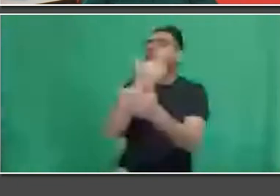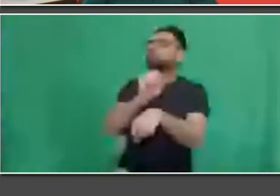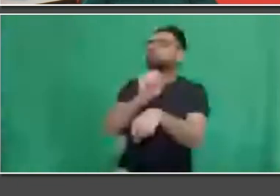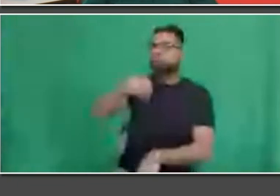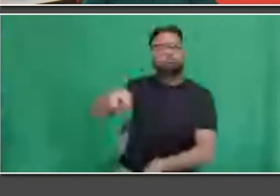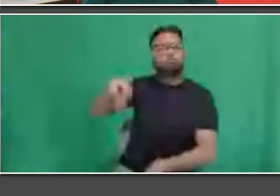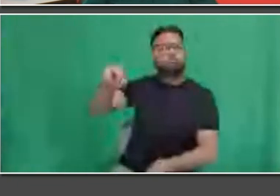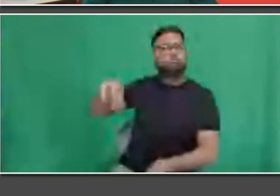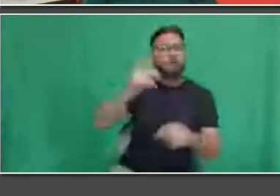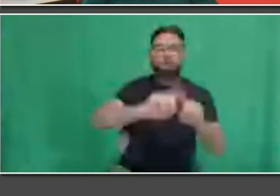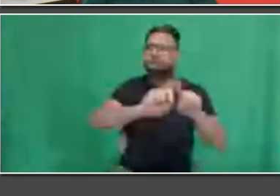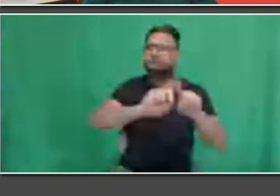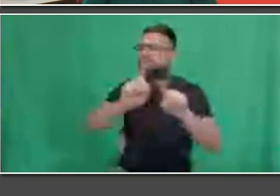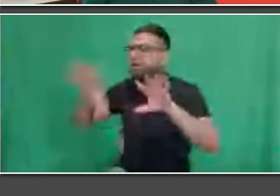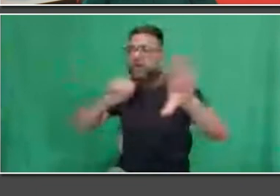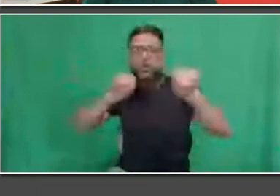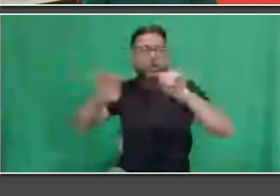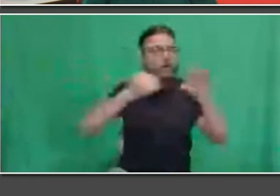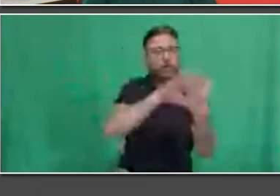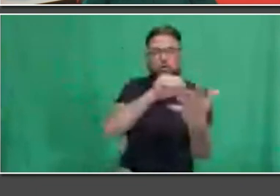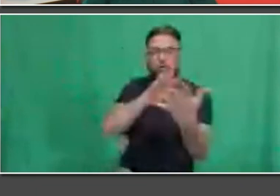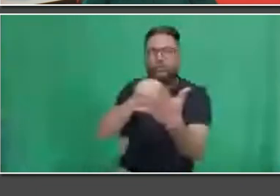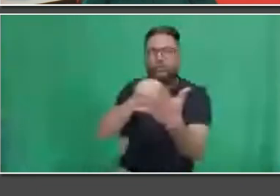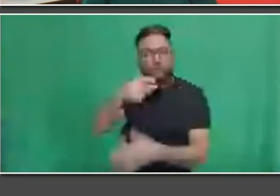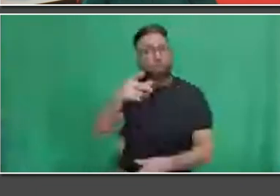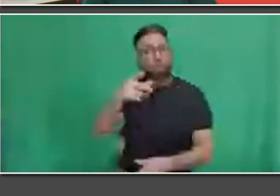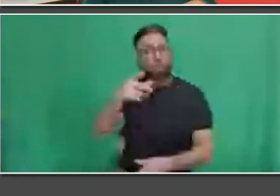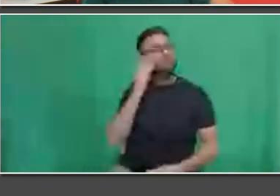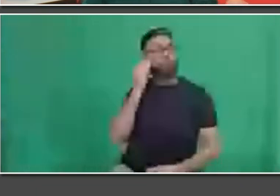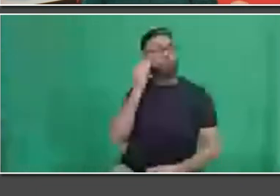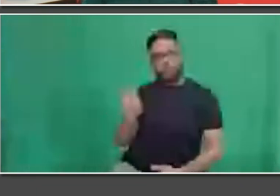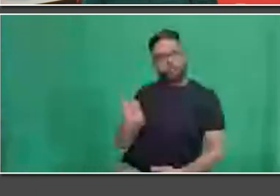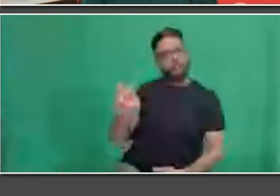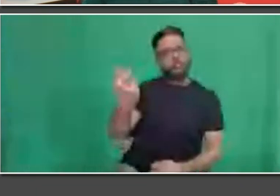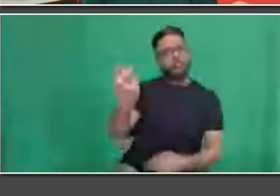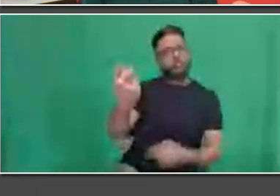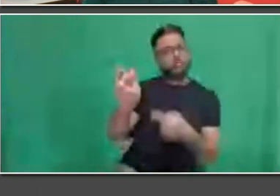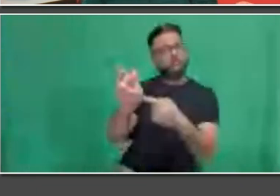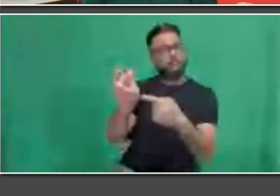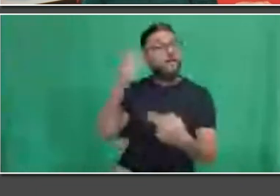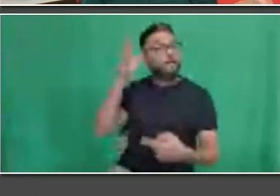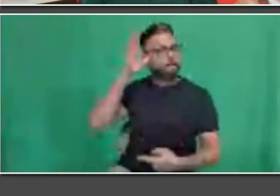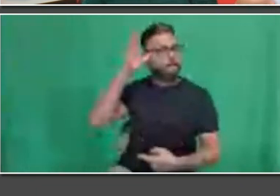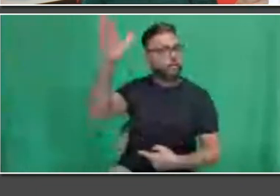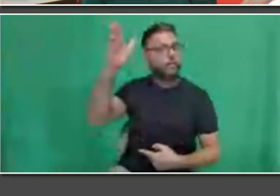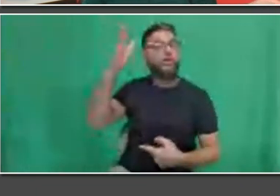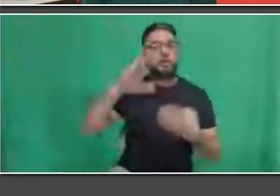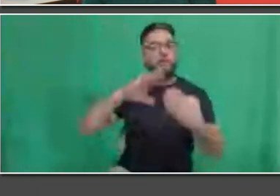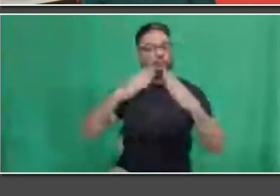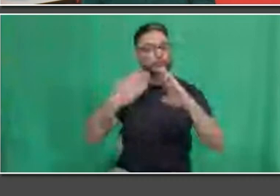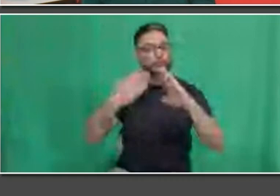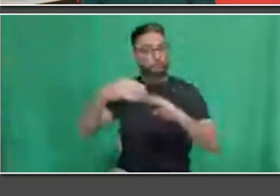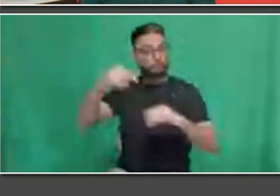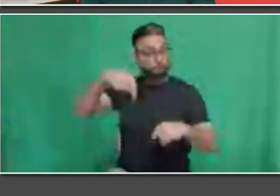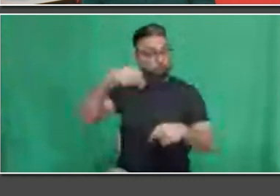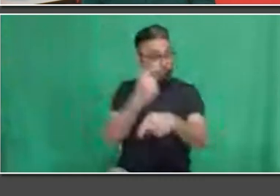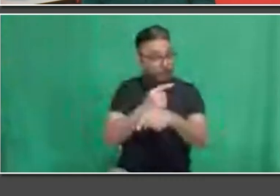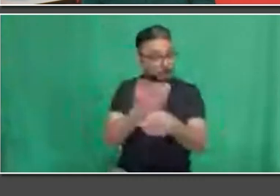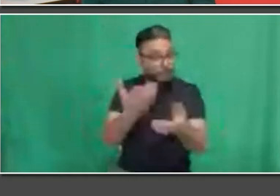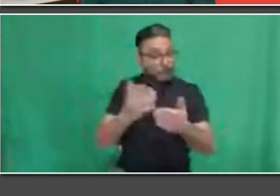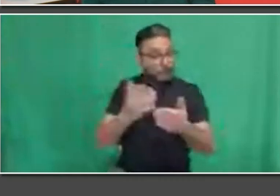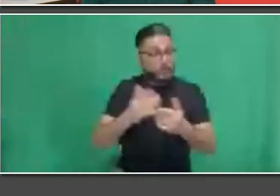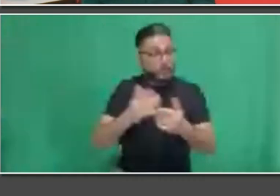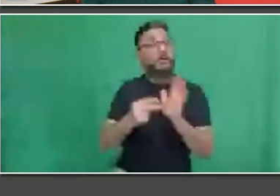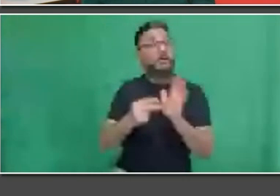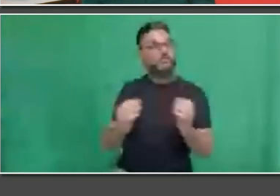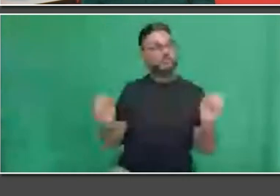for the next several decades. The opportunities exist more today than ever before, and I encourage you all to really consider the TTC as a career.